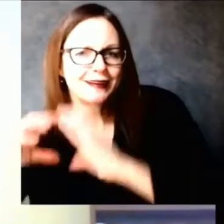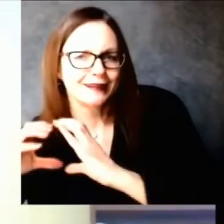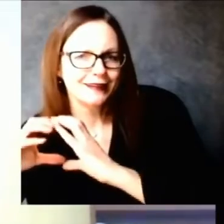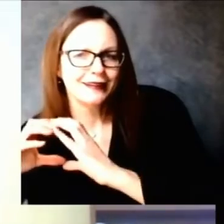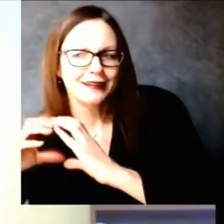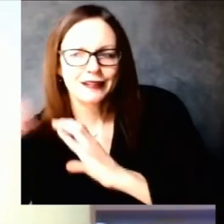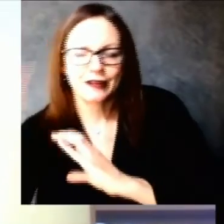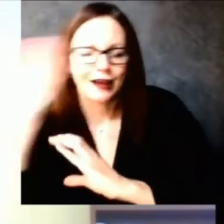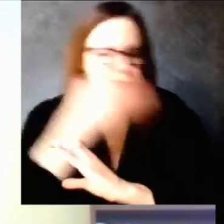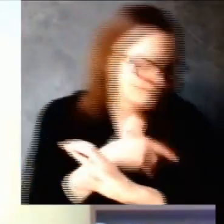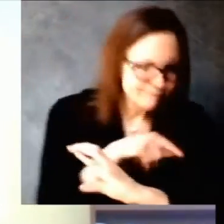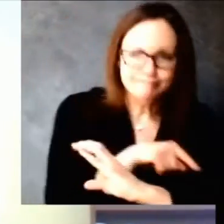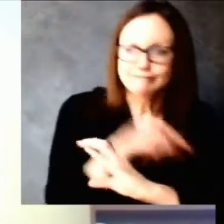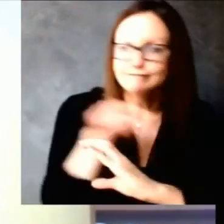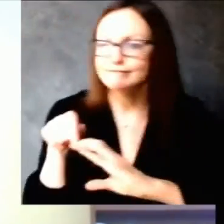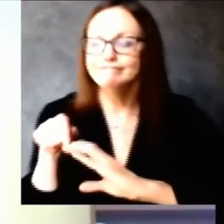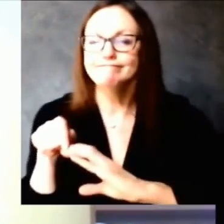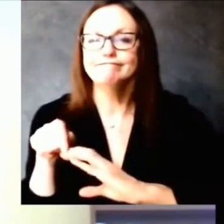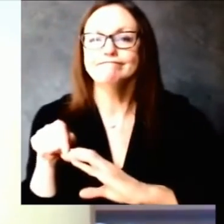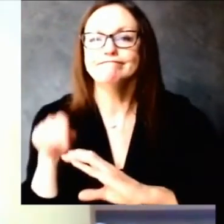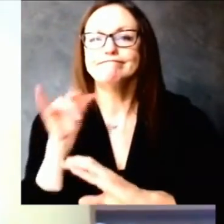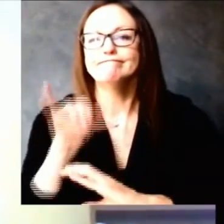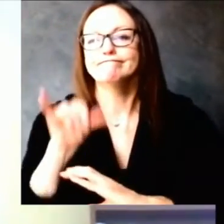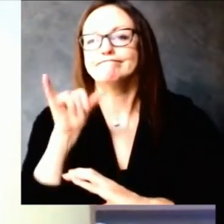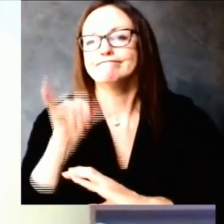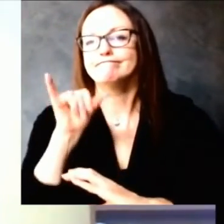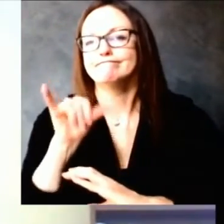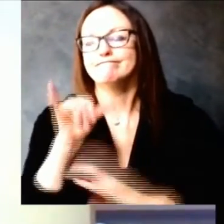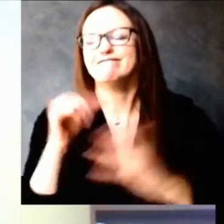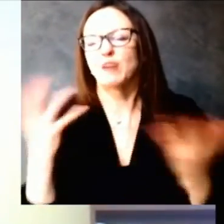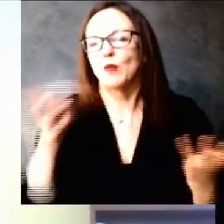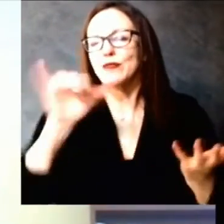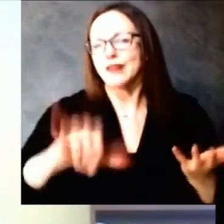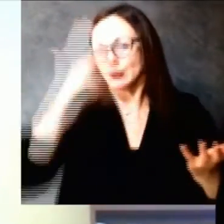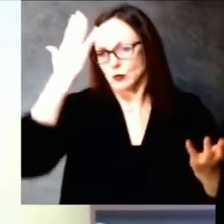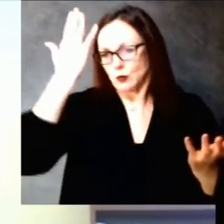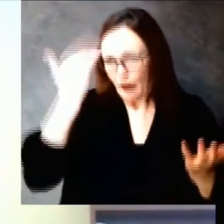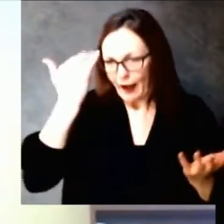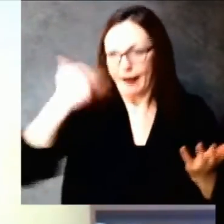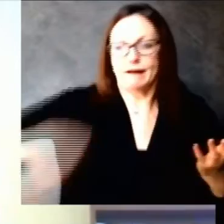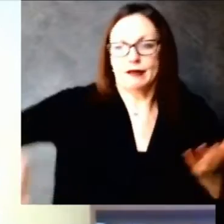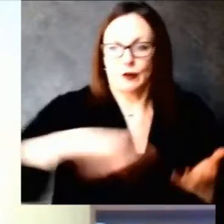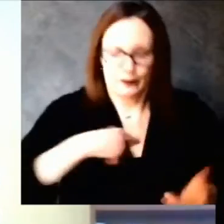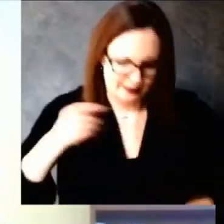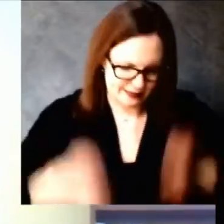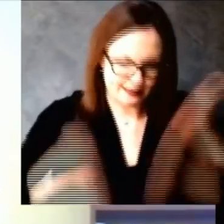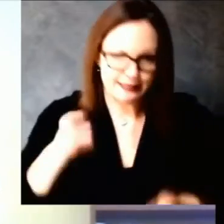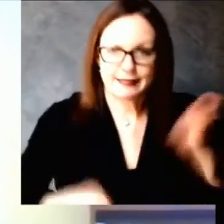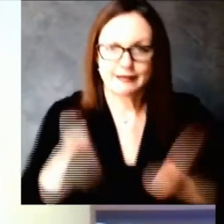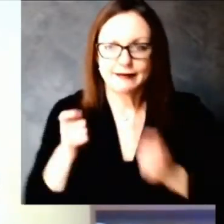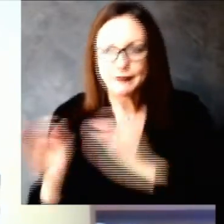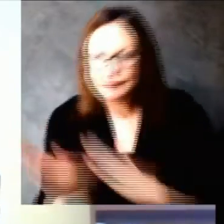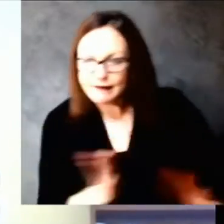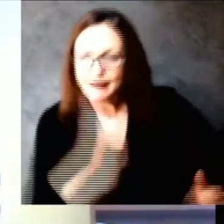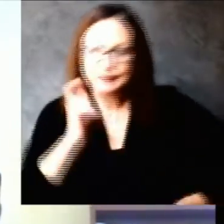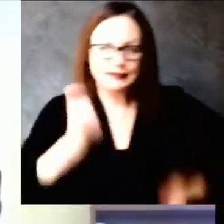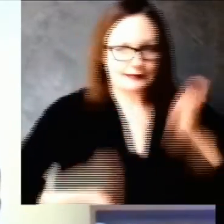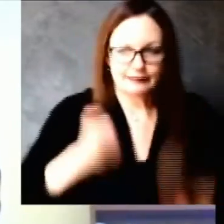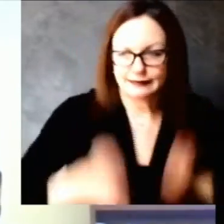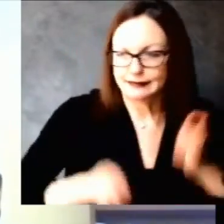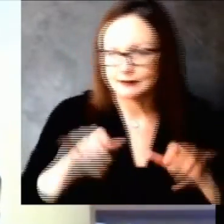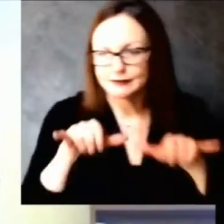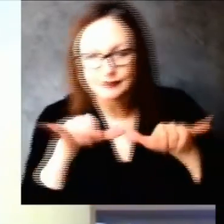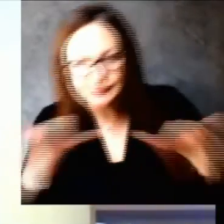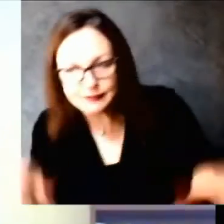allocation of vaccine accurately and what we realize is there are a number of big health systems that are headquartered in milwaukee